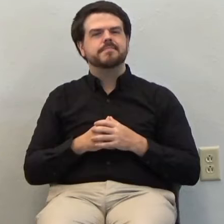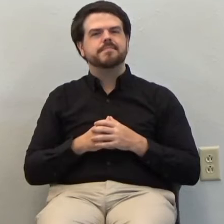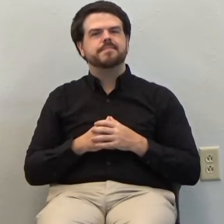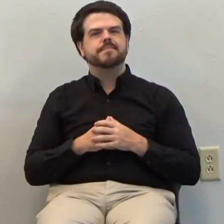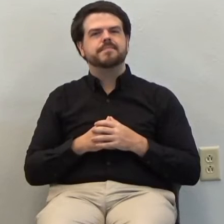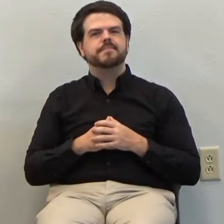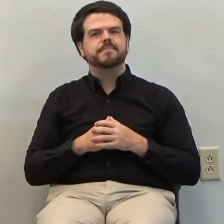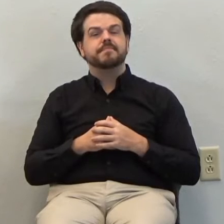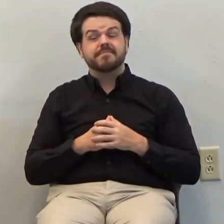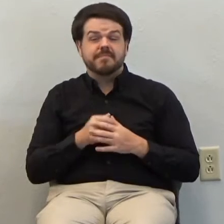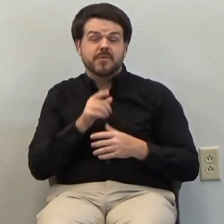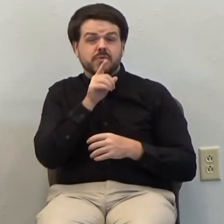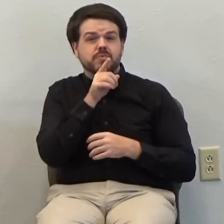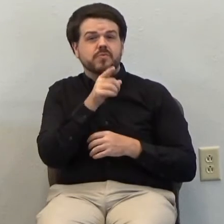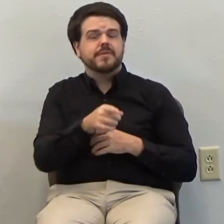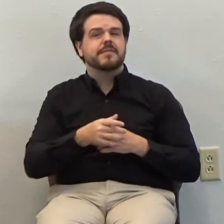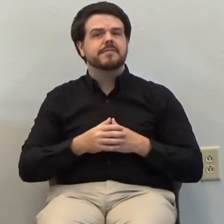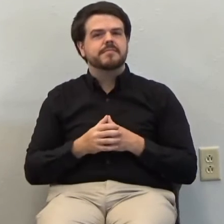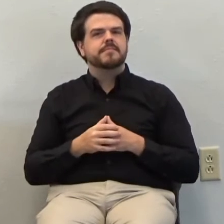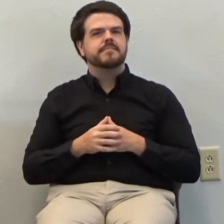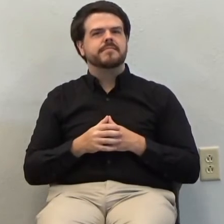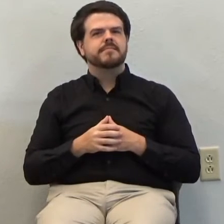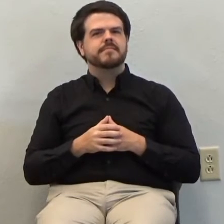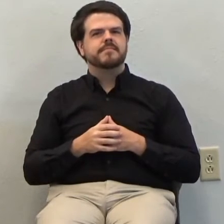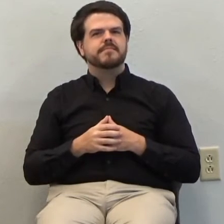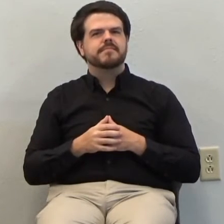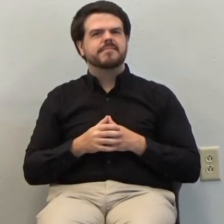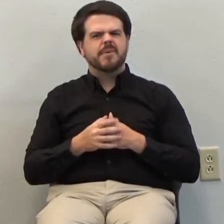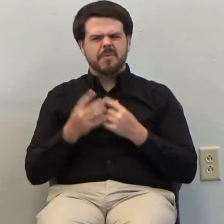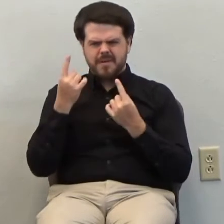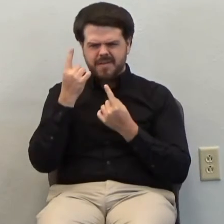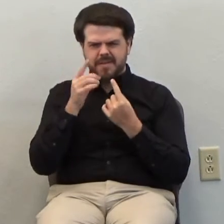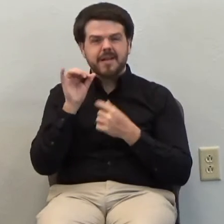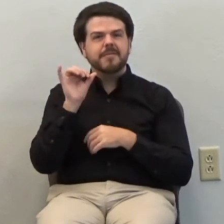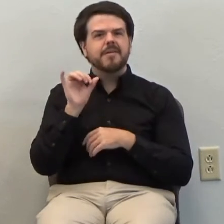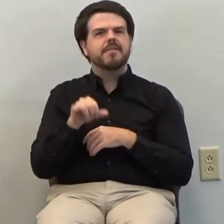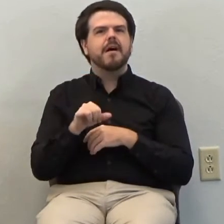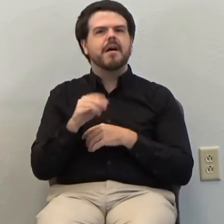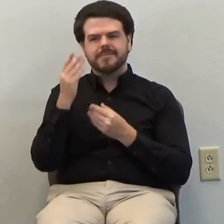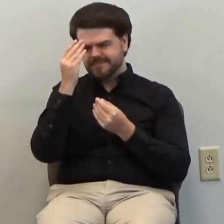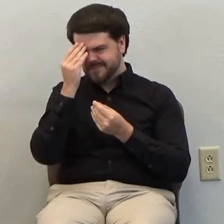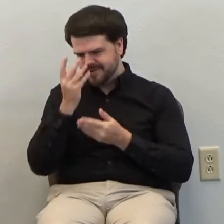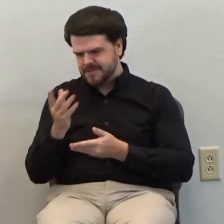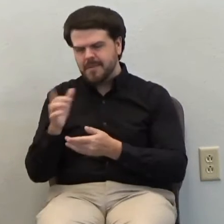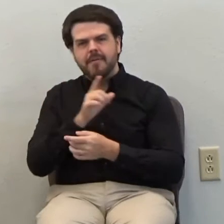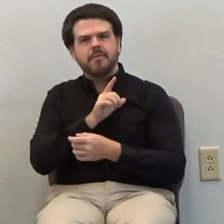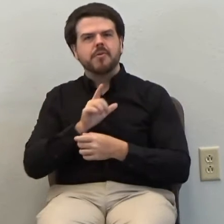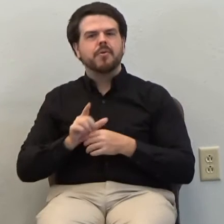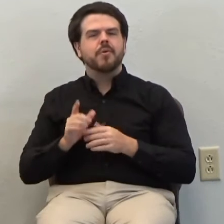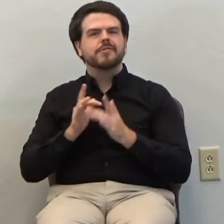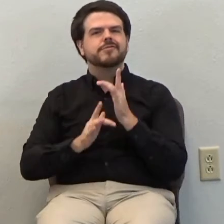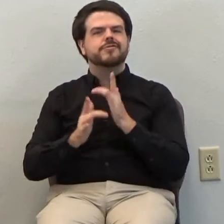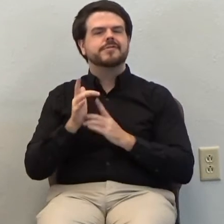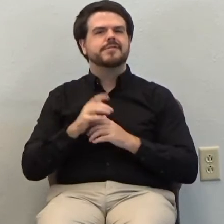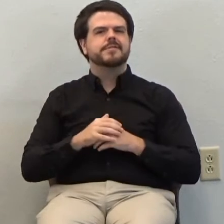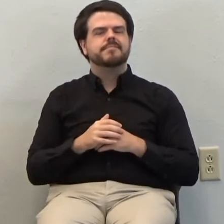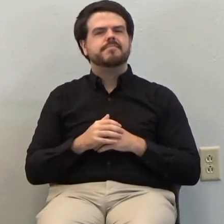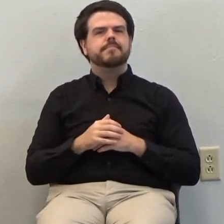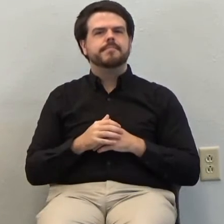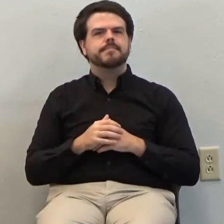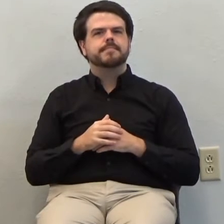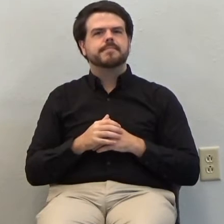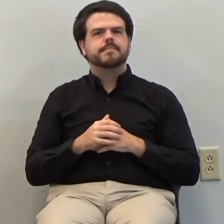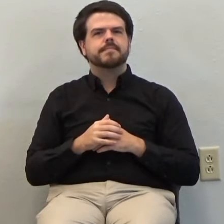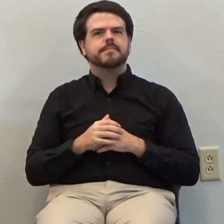But so real. And that's how we have to be with Christ when we submit to Him as our Lord. Knowing that we, you know,